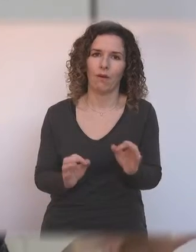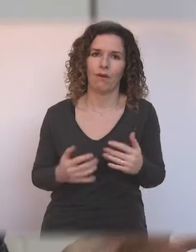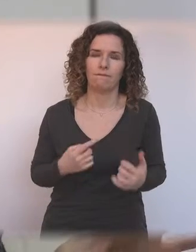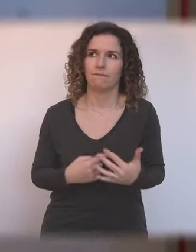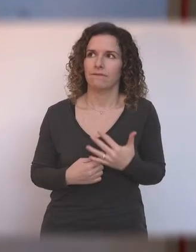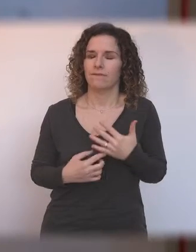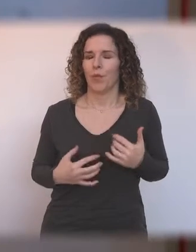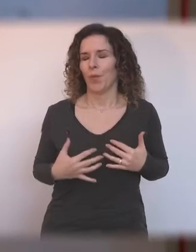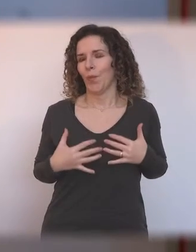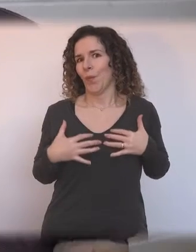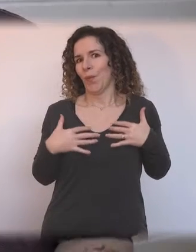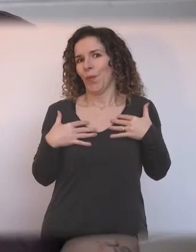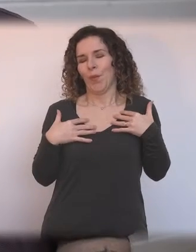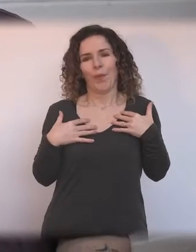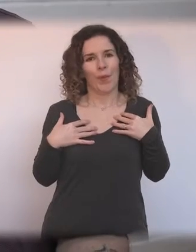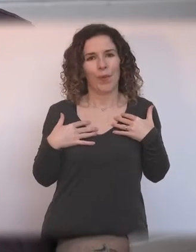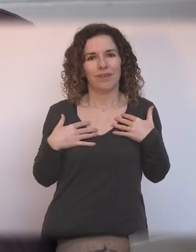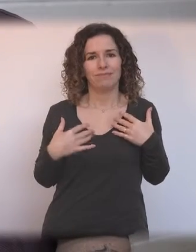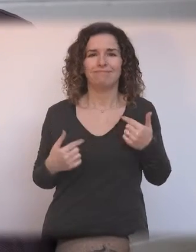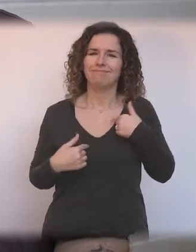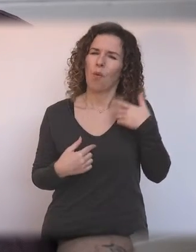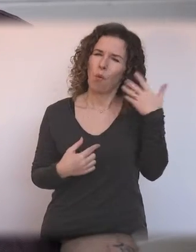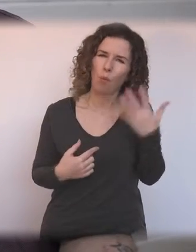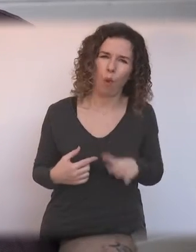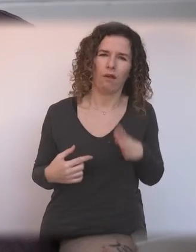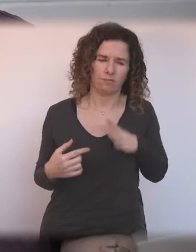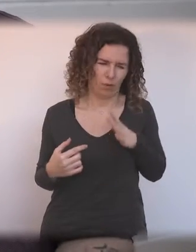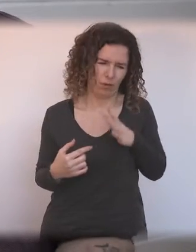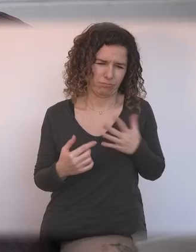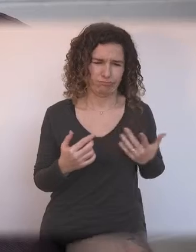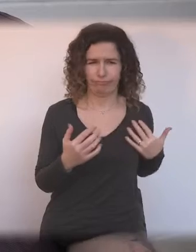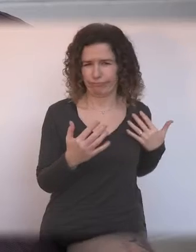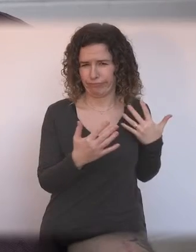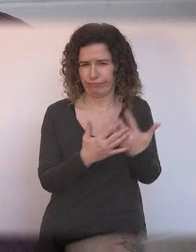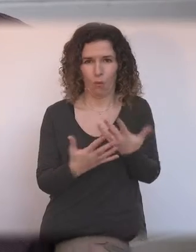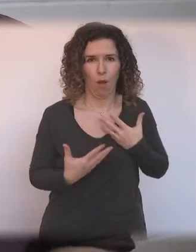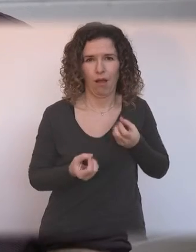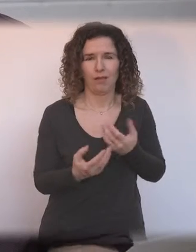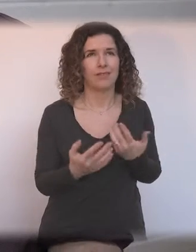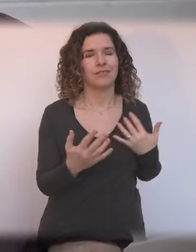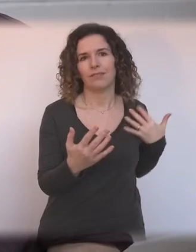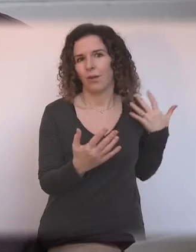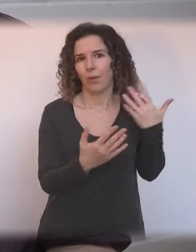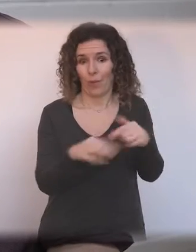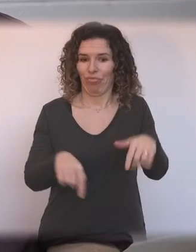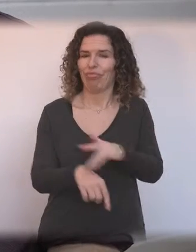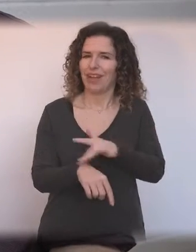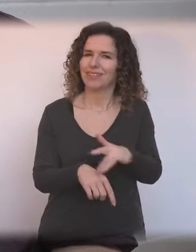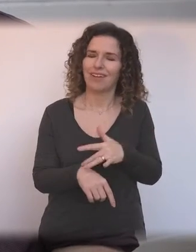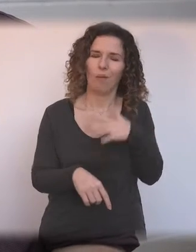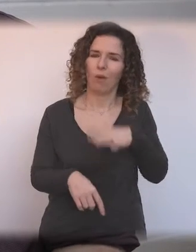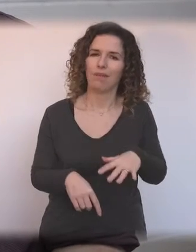makes you properly alive. I've wanted to say some of the other things in some of the different ways. shapes, forms, whatever, including in theatre, forever.